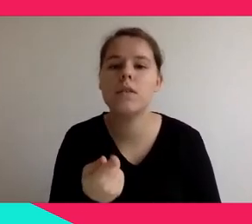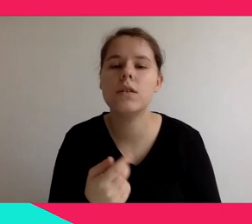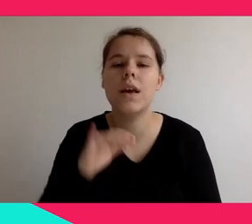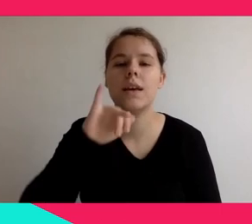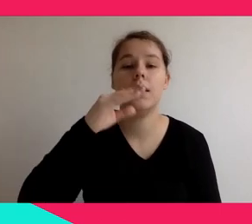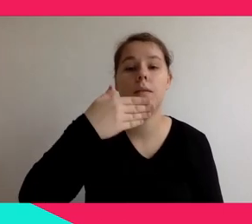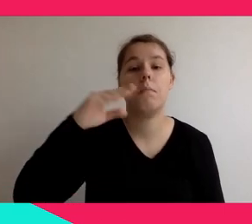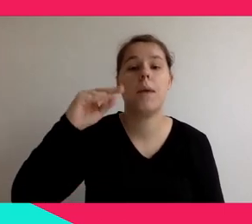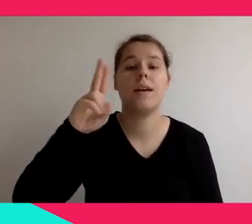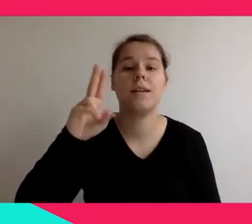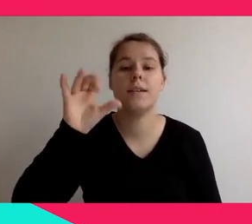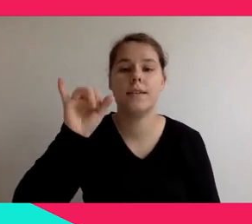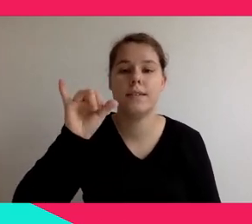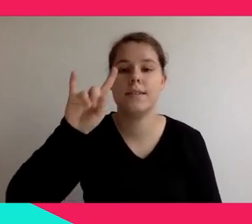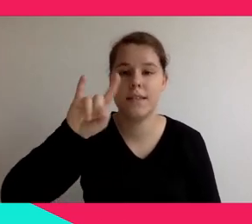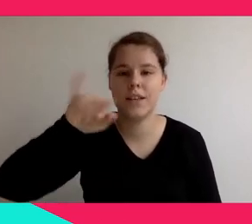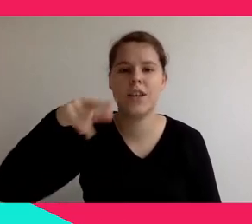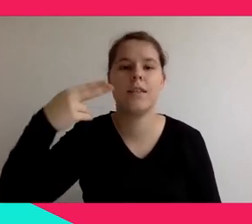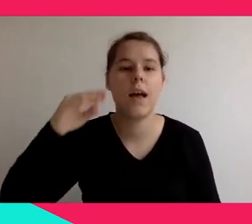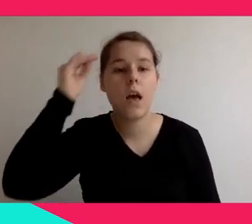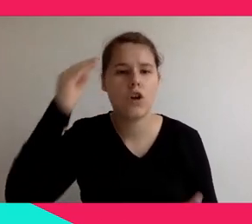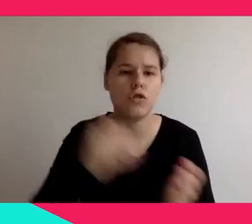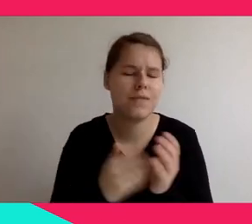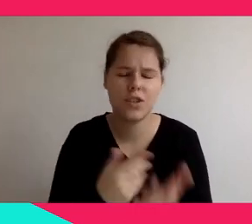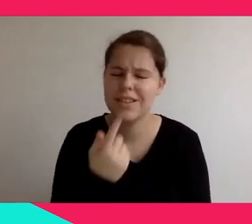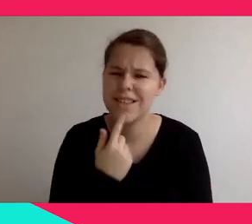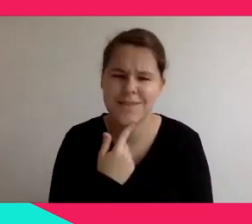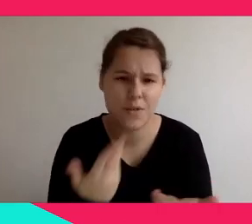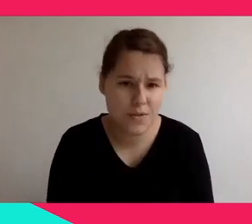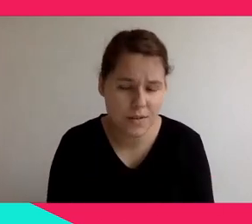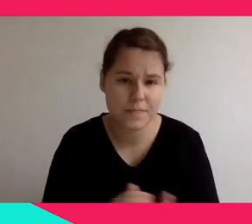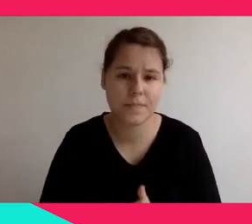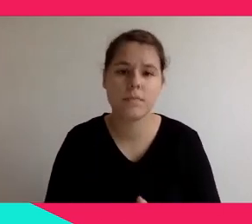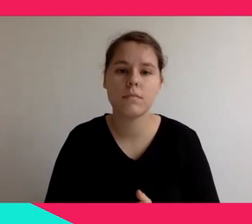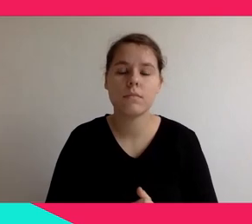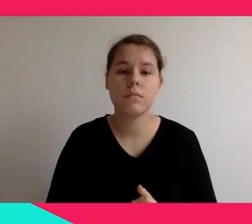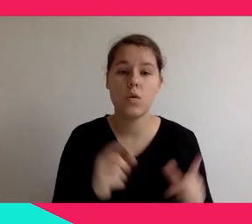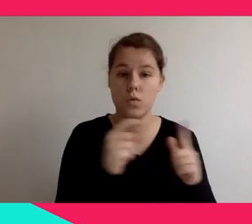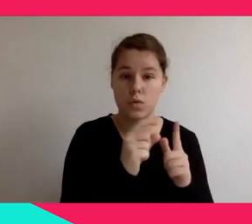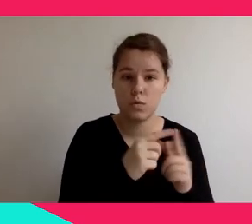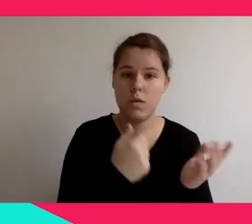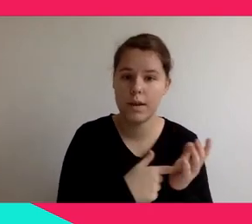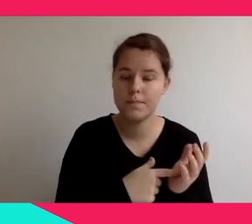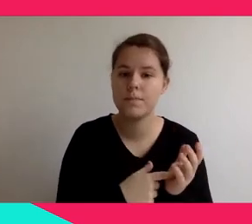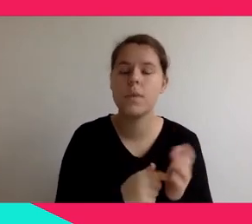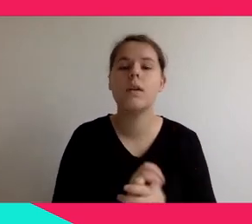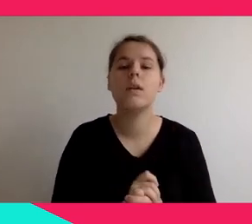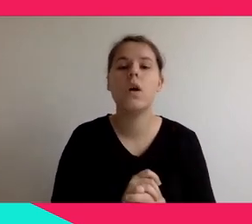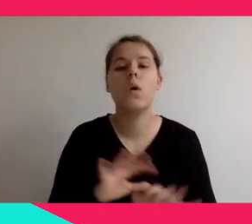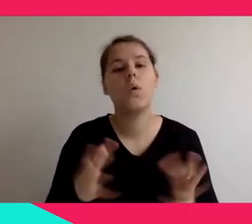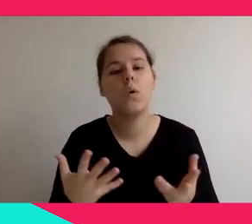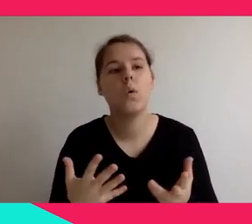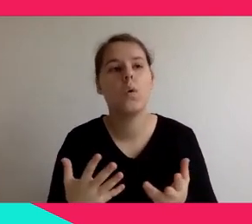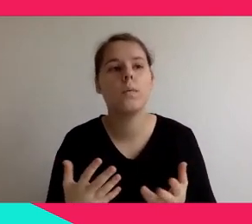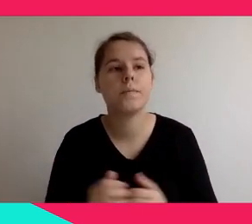Immersion is being fully visually and audibly immersed in a different time or